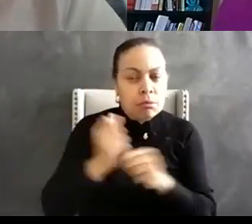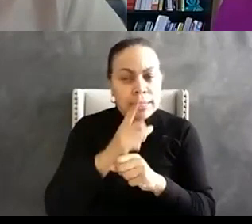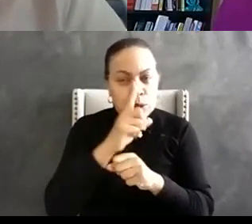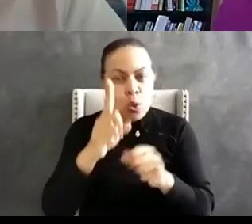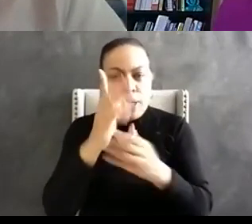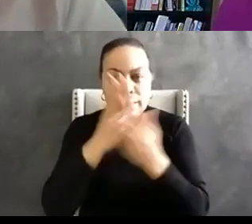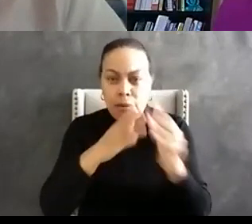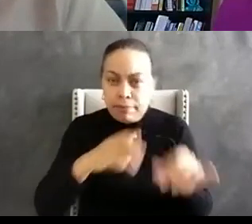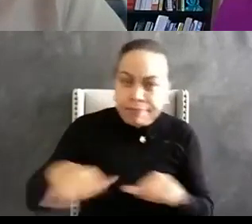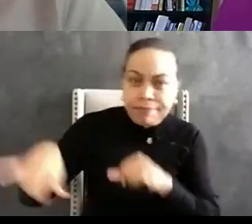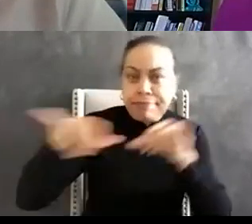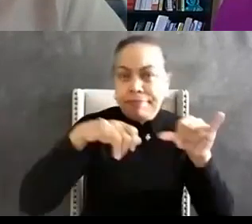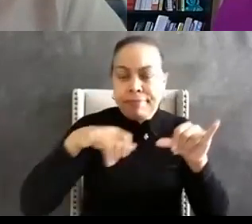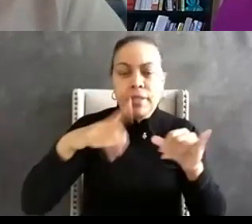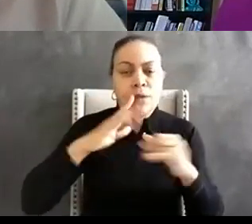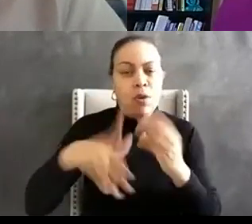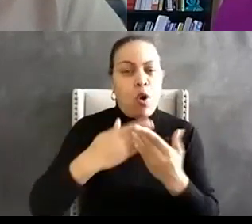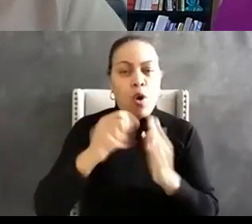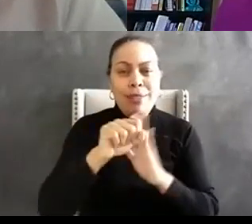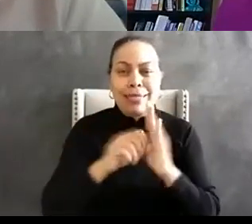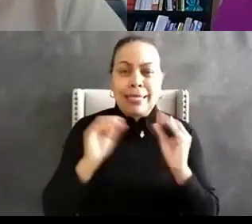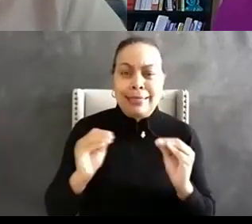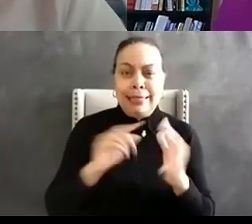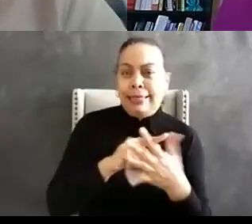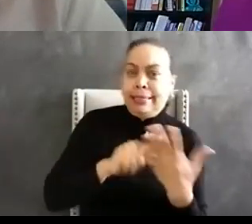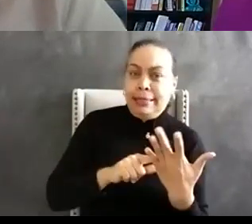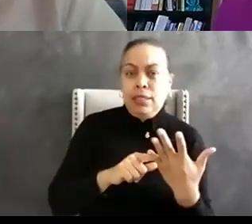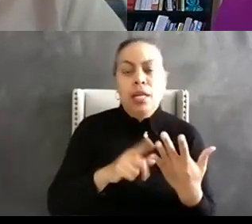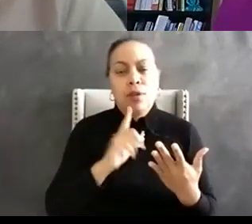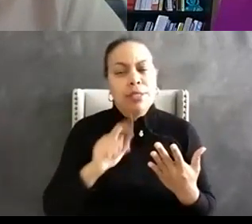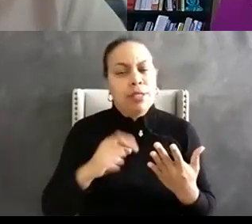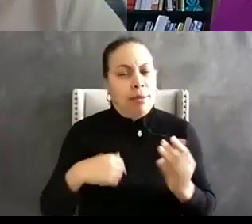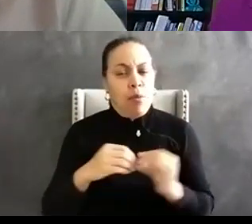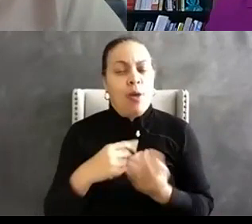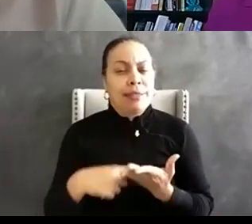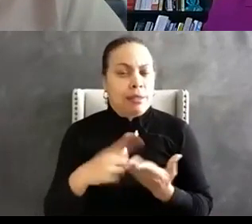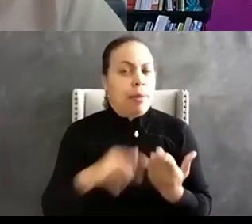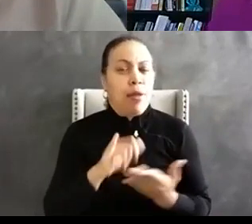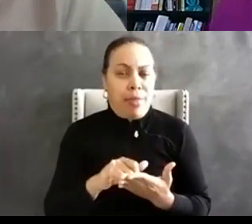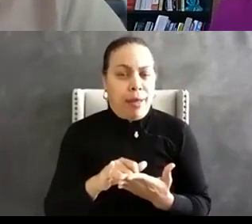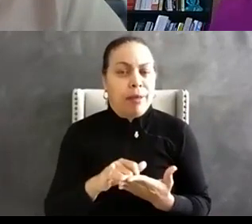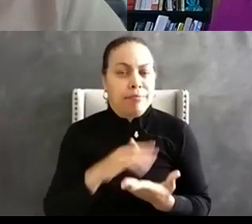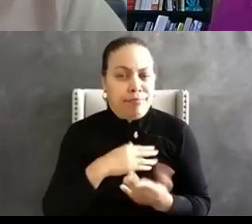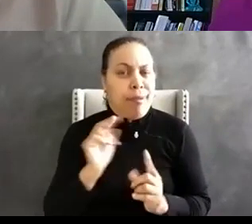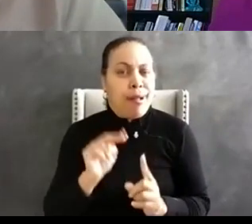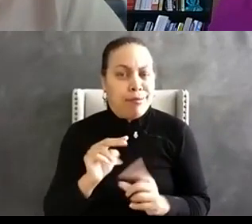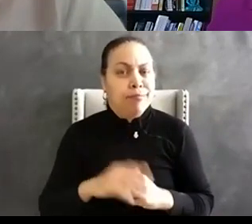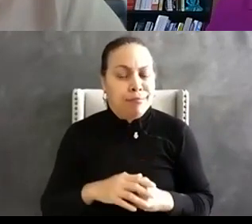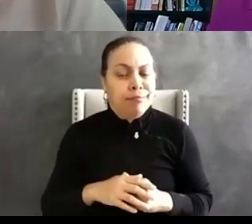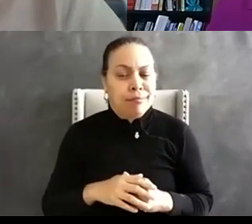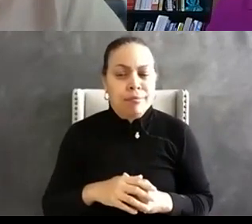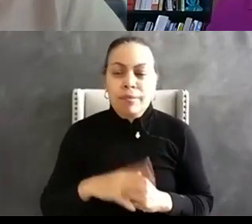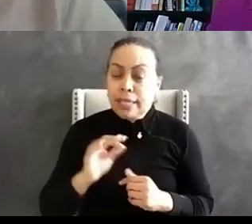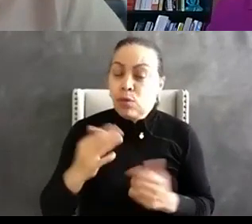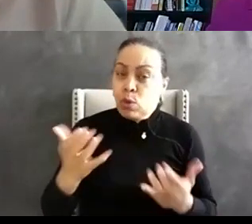across the states there needs to be more conversation about that if we again are trying to uh you know